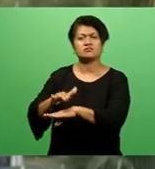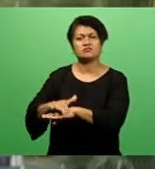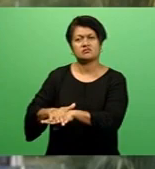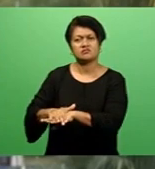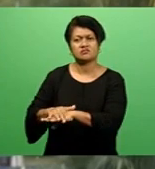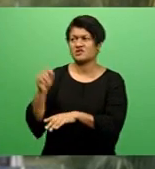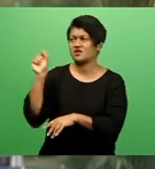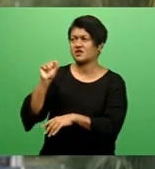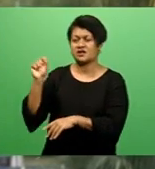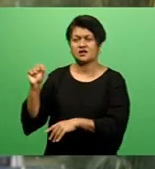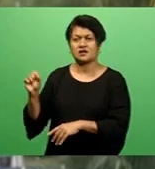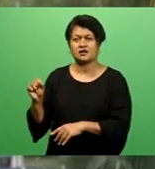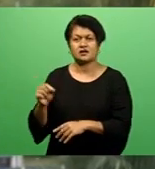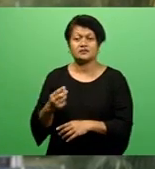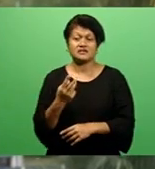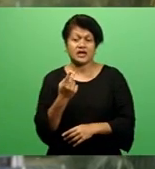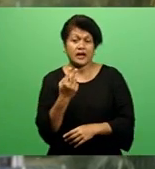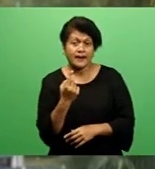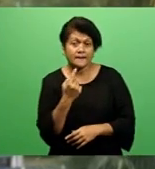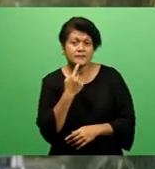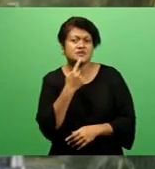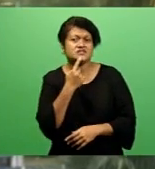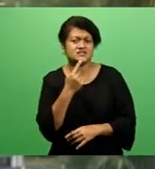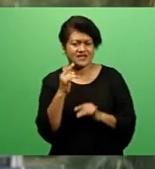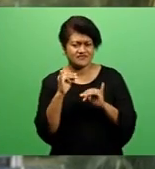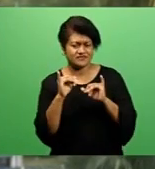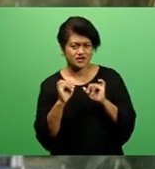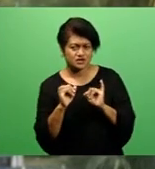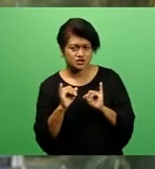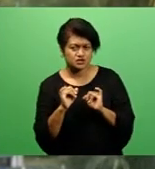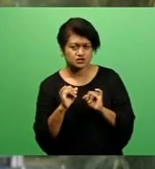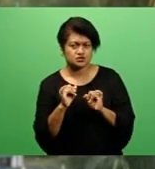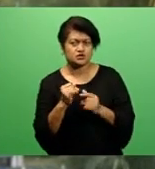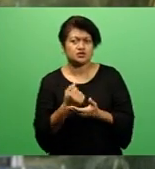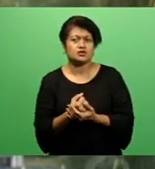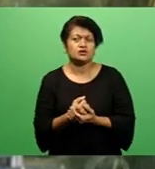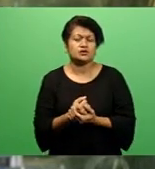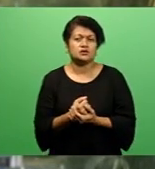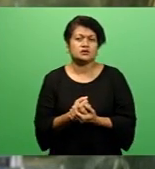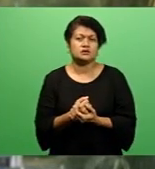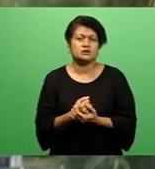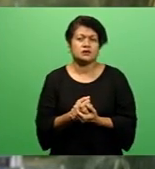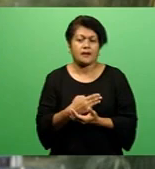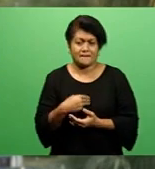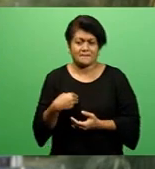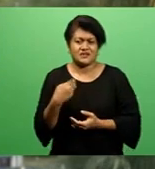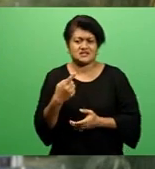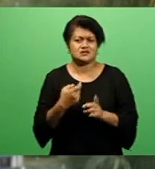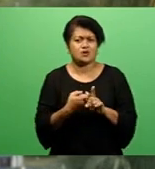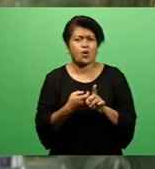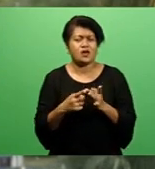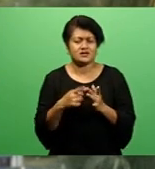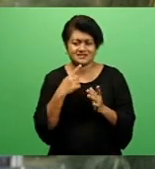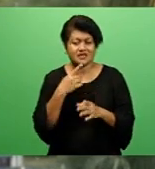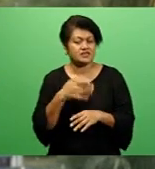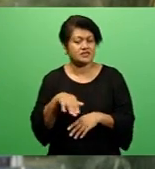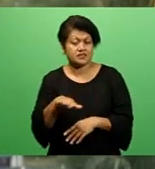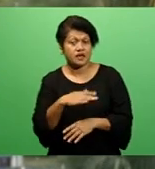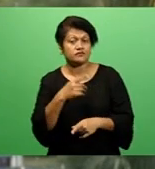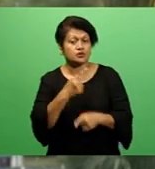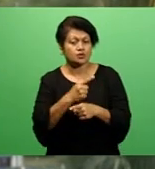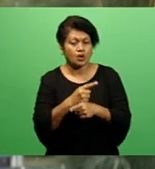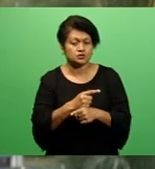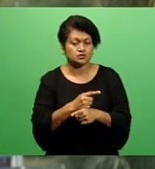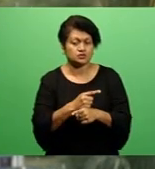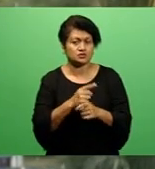The couple also raised their issues with Minister Koya who says they have to talk to the Turangnikoro in relation to